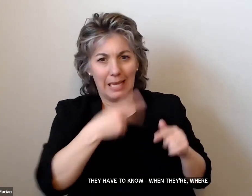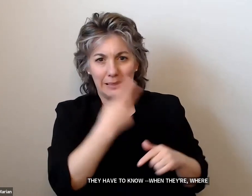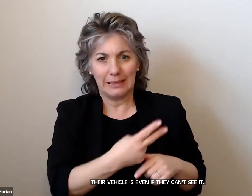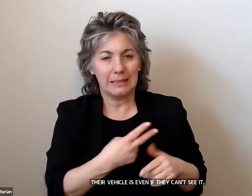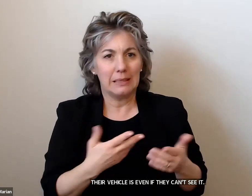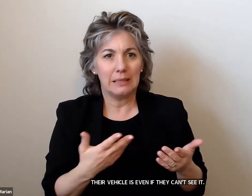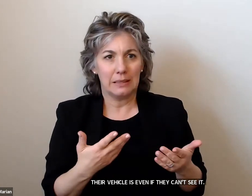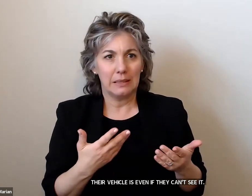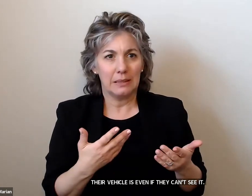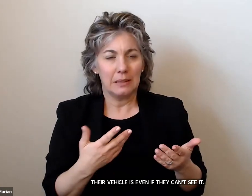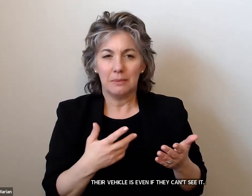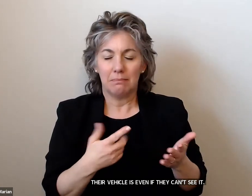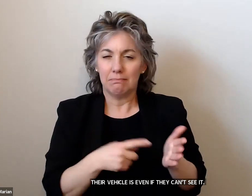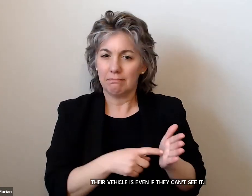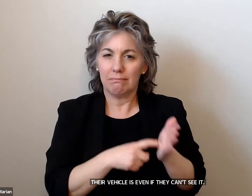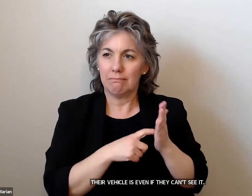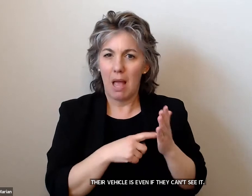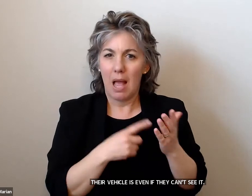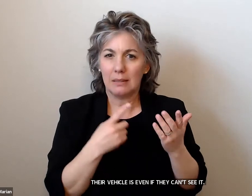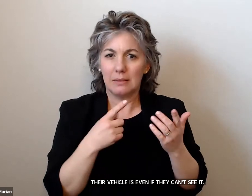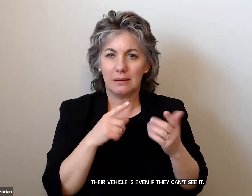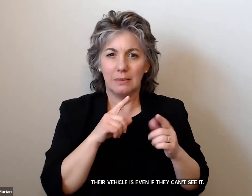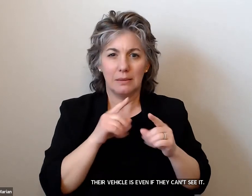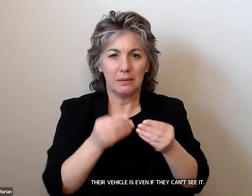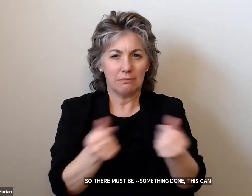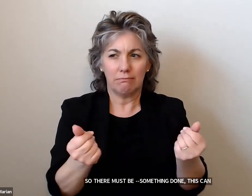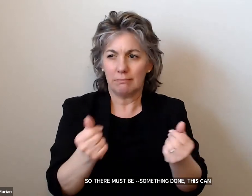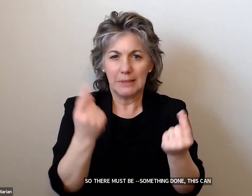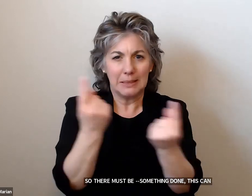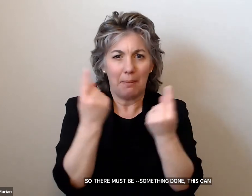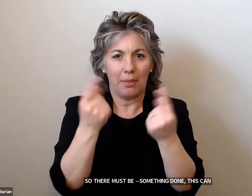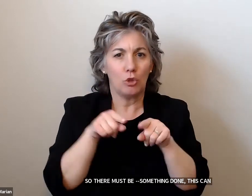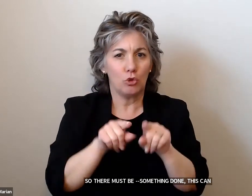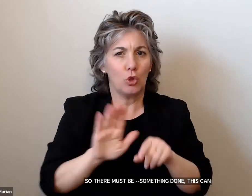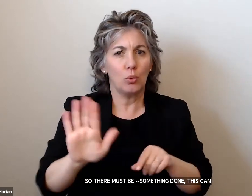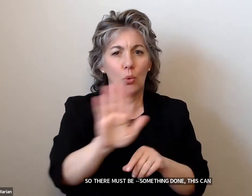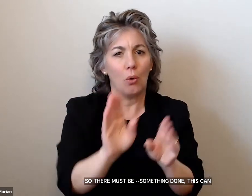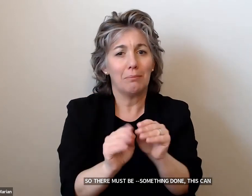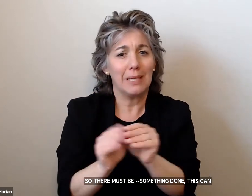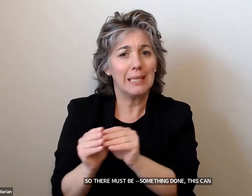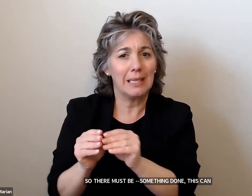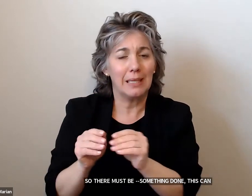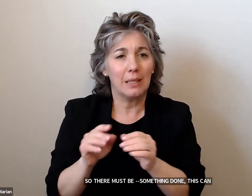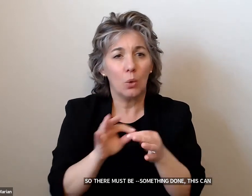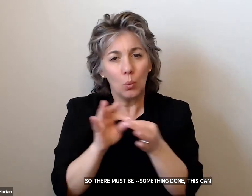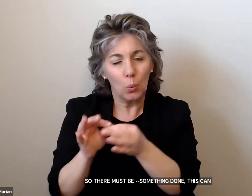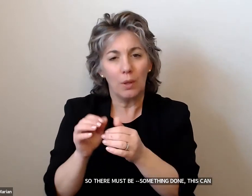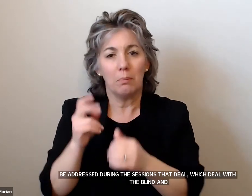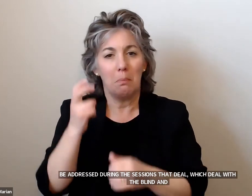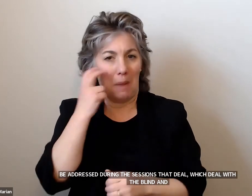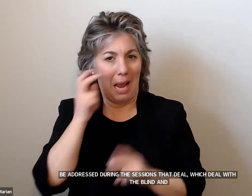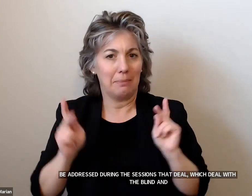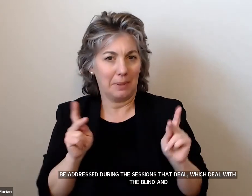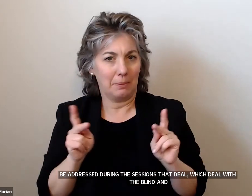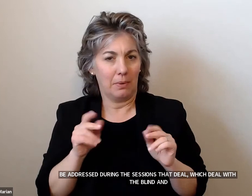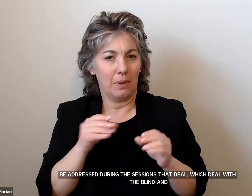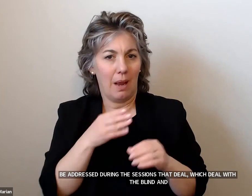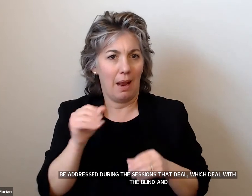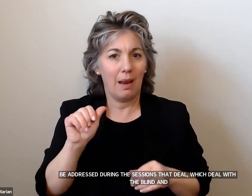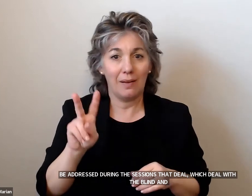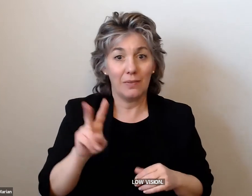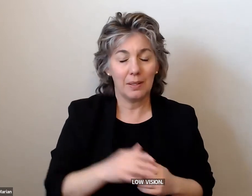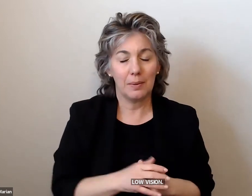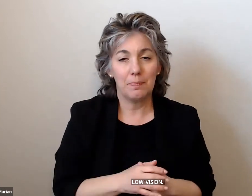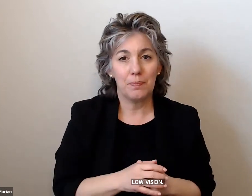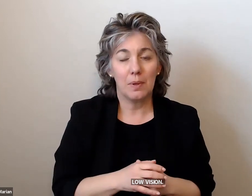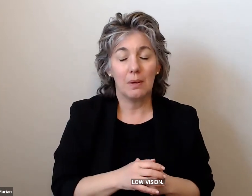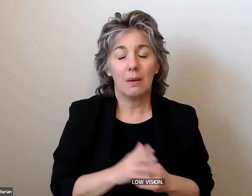be something done. This can be addressed during the sessions that deal – that which deal with the blind and low vision. And, again, while